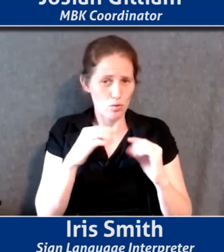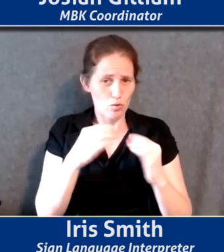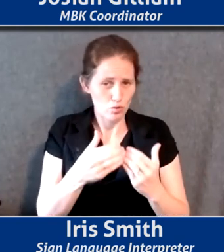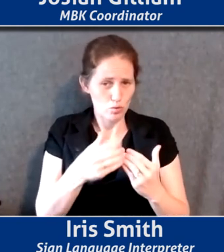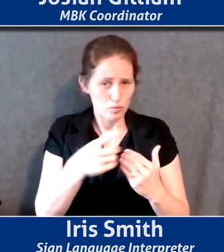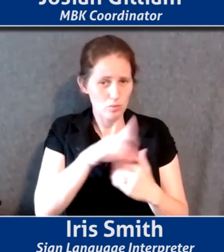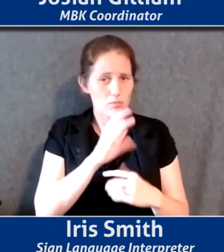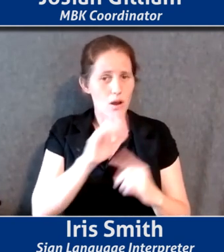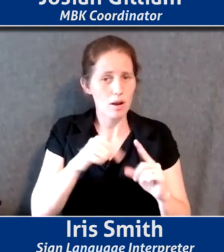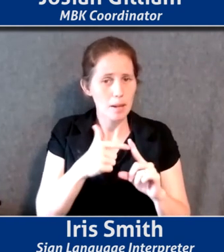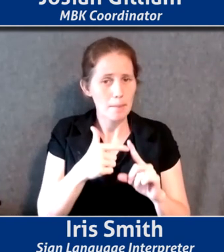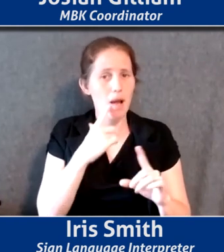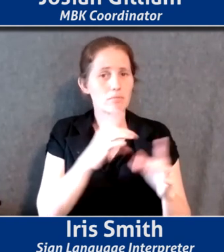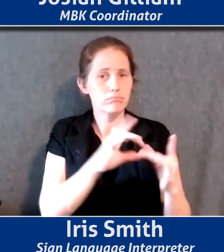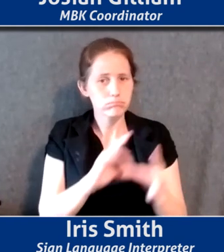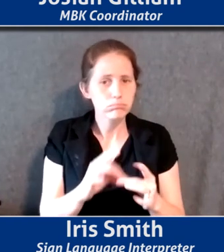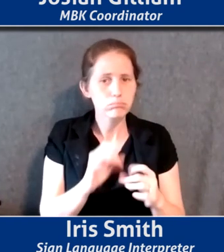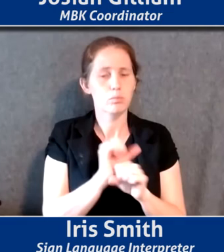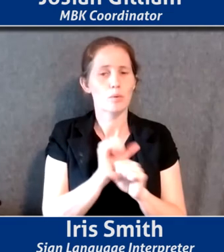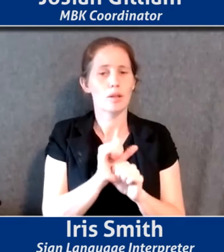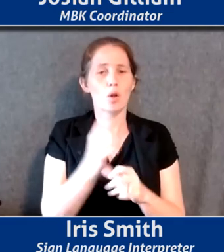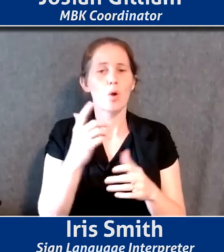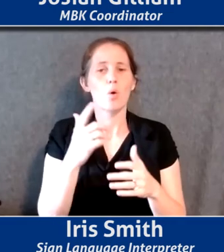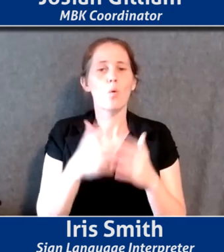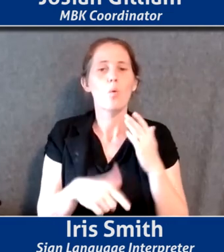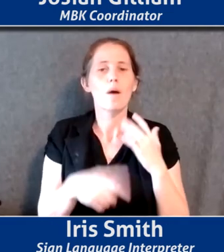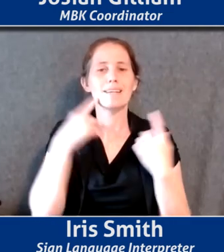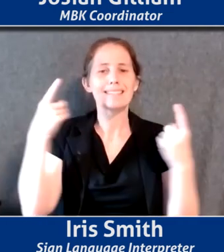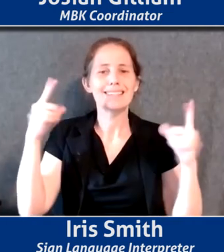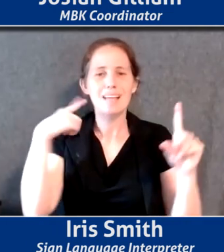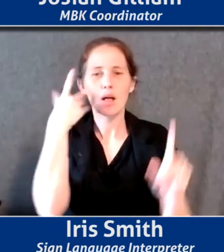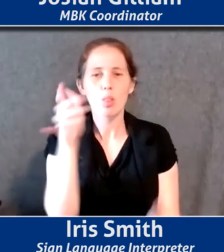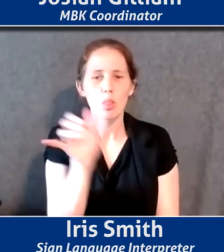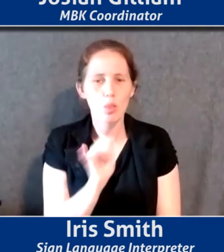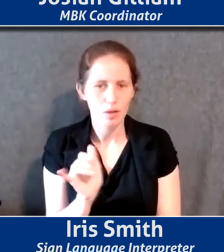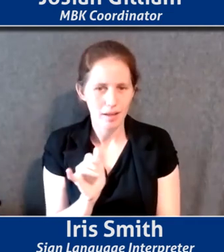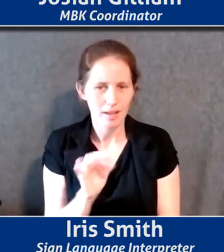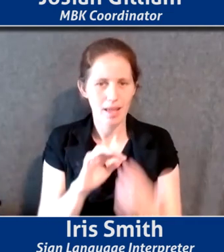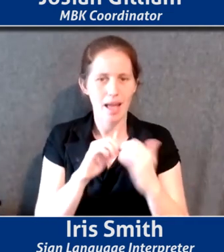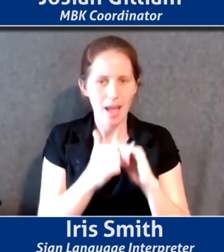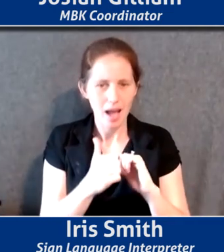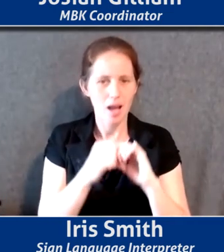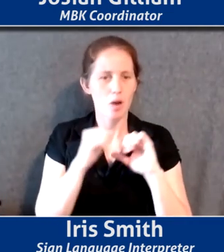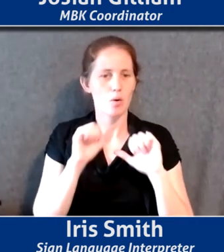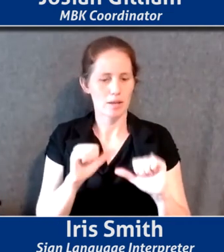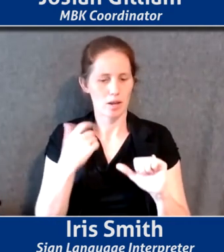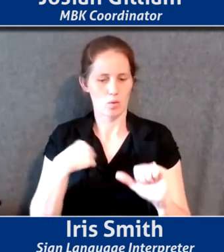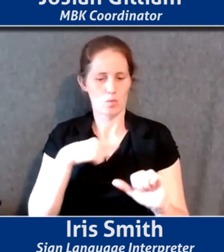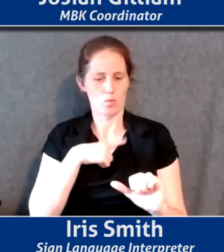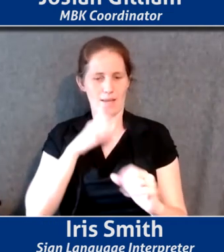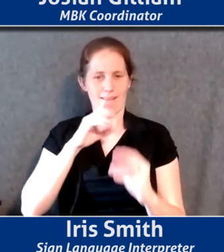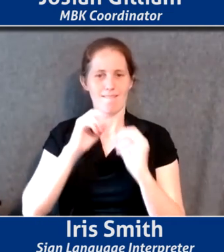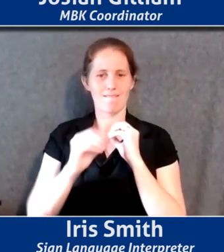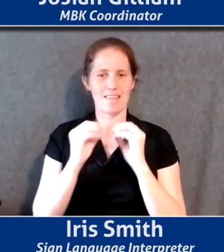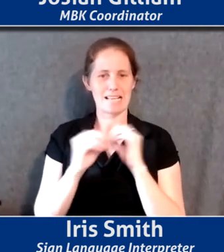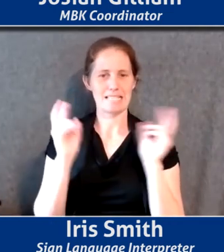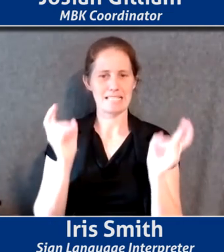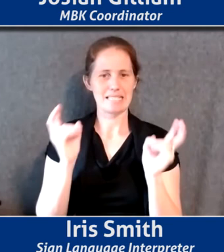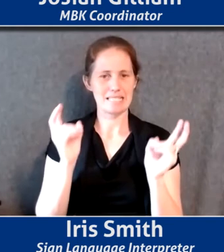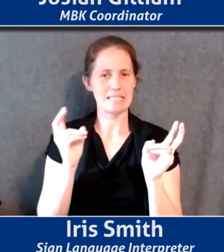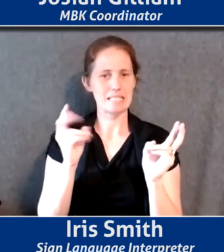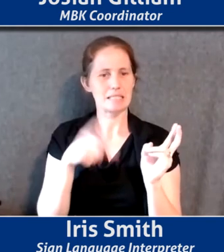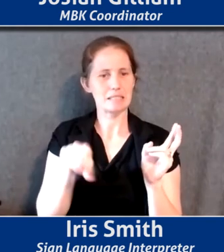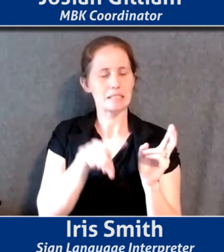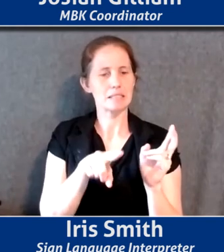referring to and that you're working with, what does success look like? How, how can we go about fixing, you know, these things,